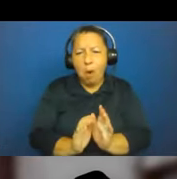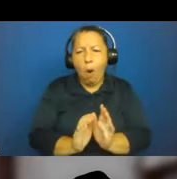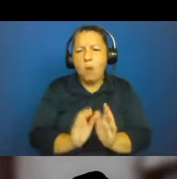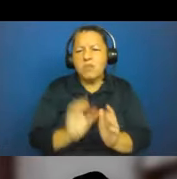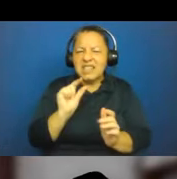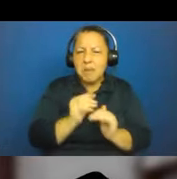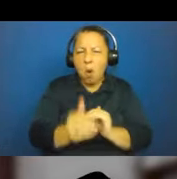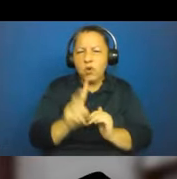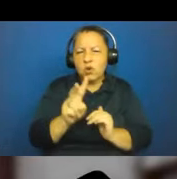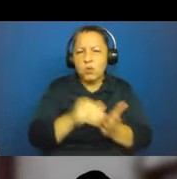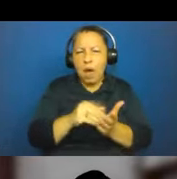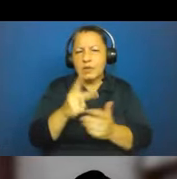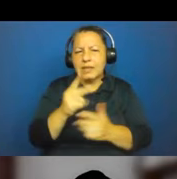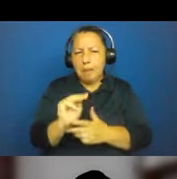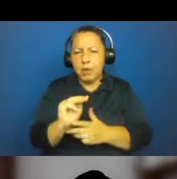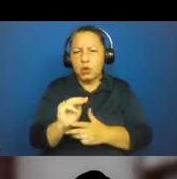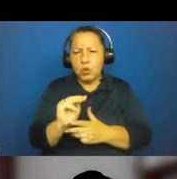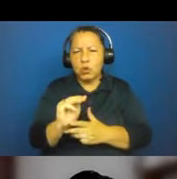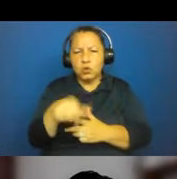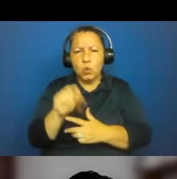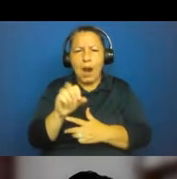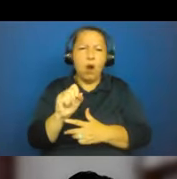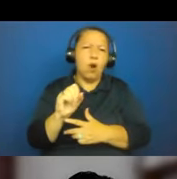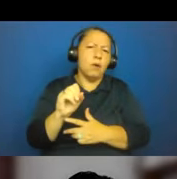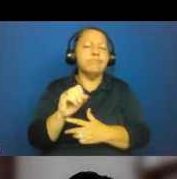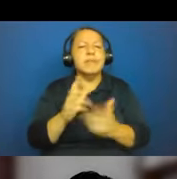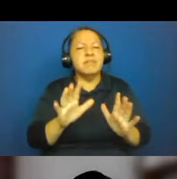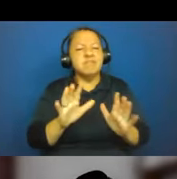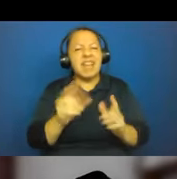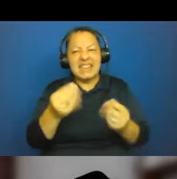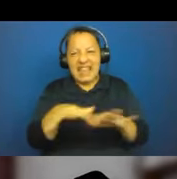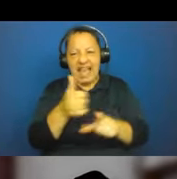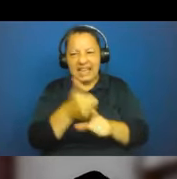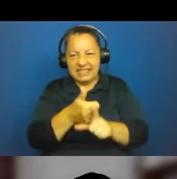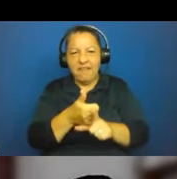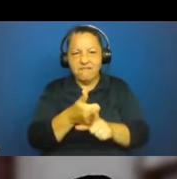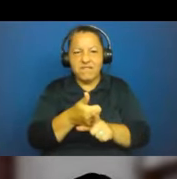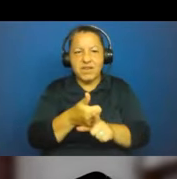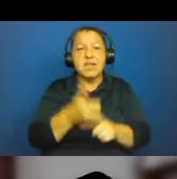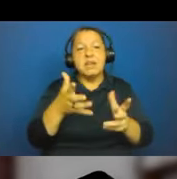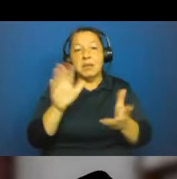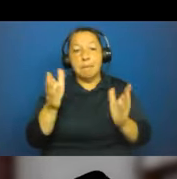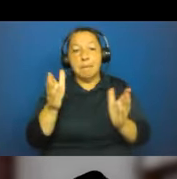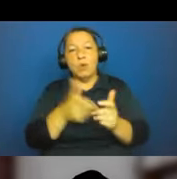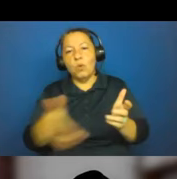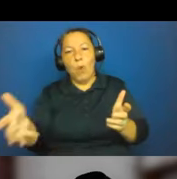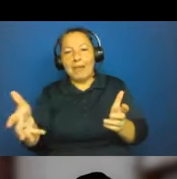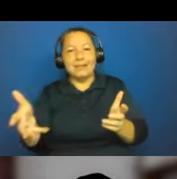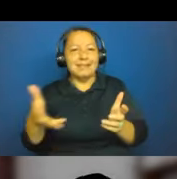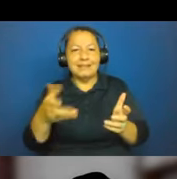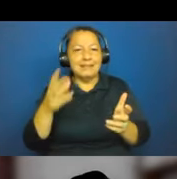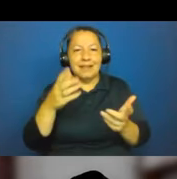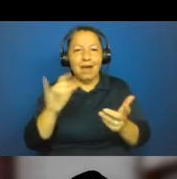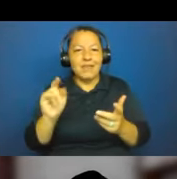in landmass. And you'll see it here in relation to the rest of the Indian Ocean. Just to click,